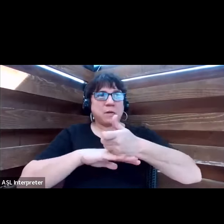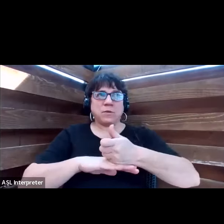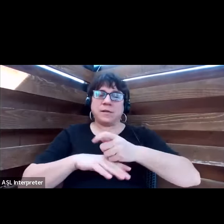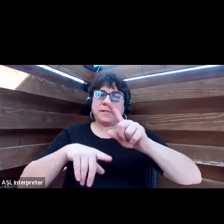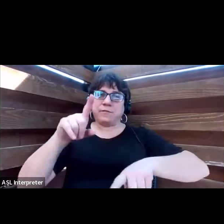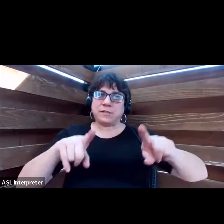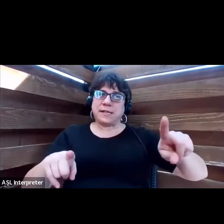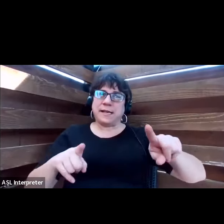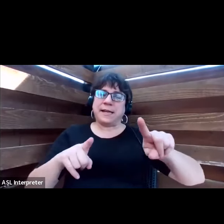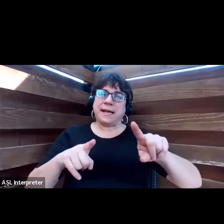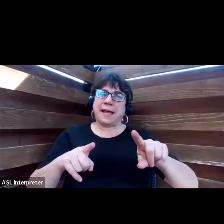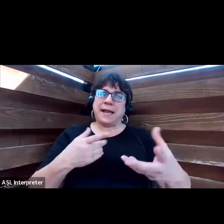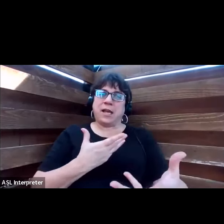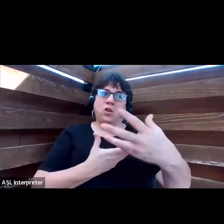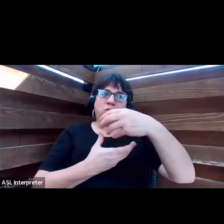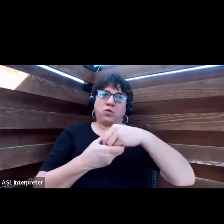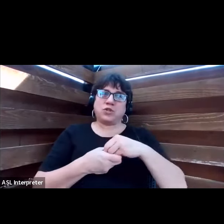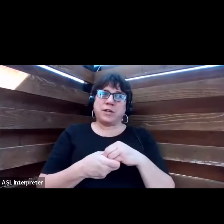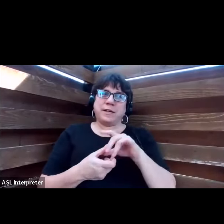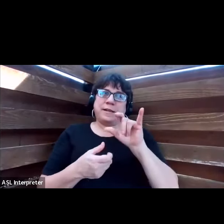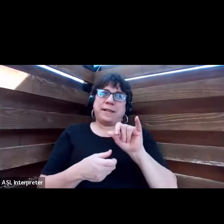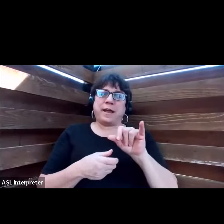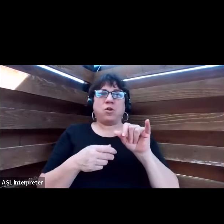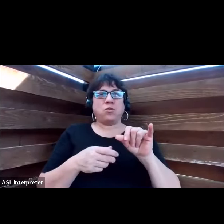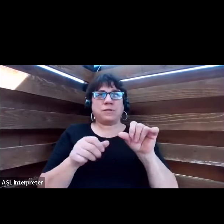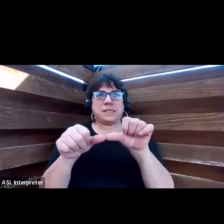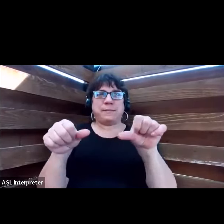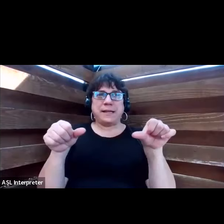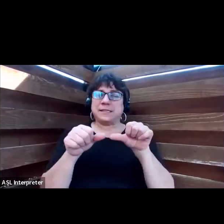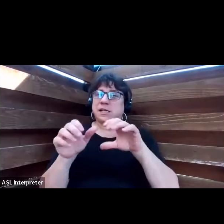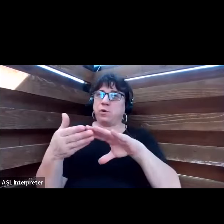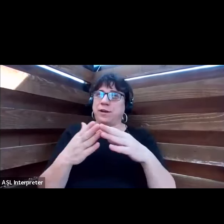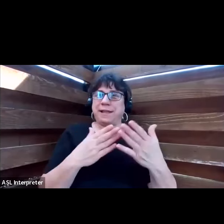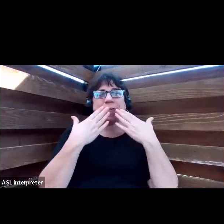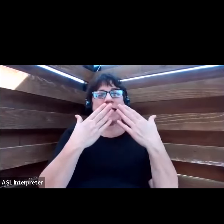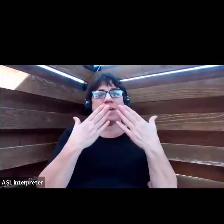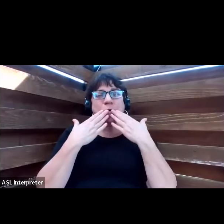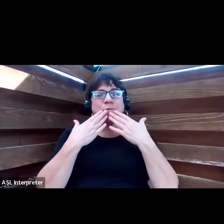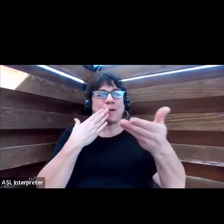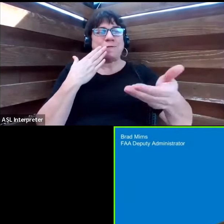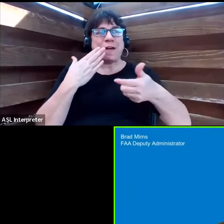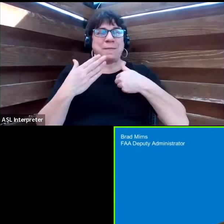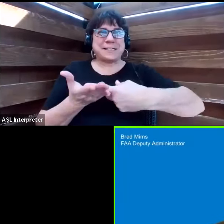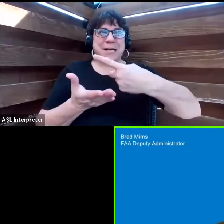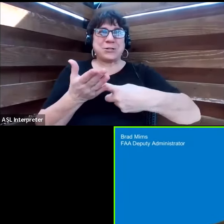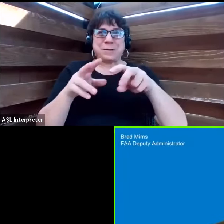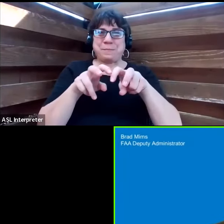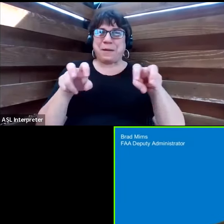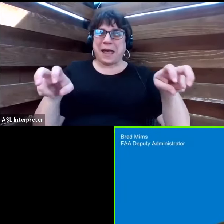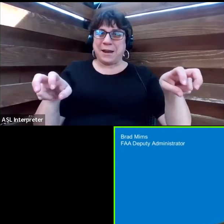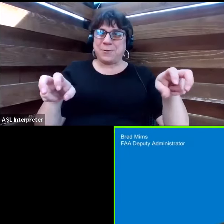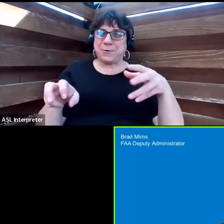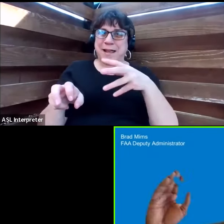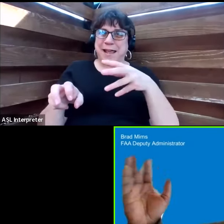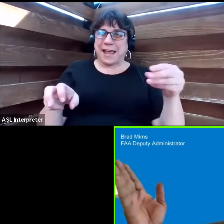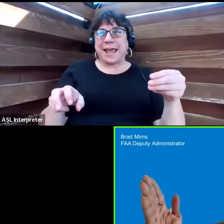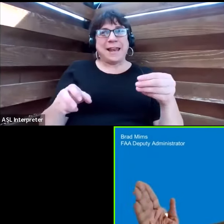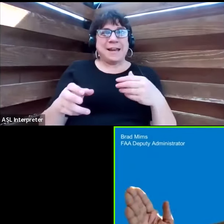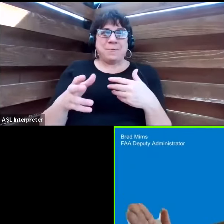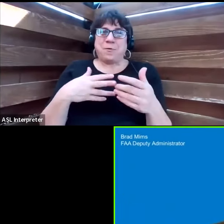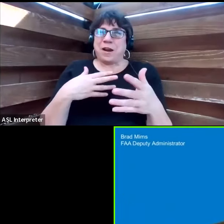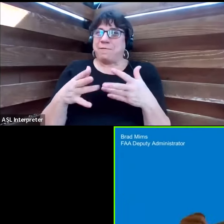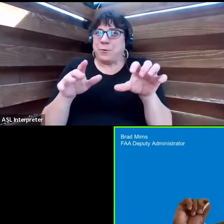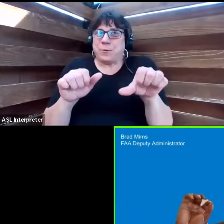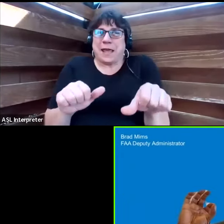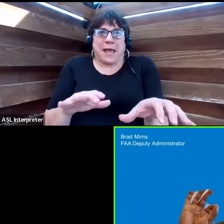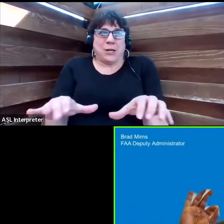throughout the aerospace community. Again, thank you for having me this afternoon, and I look forward to it. And whatever you can